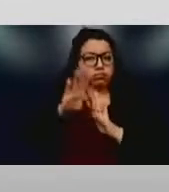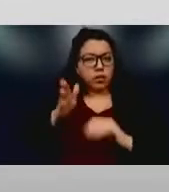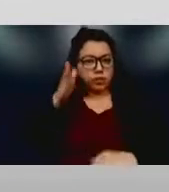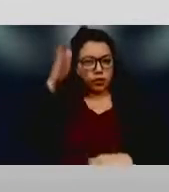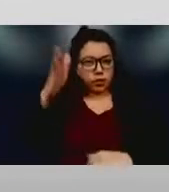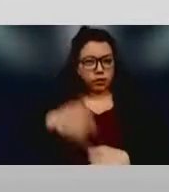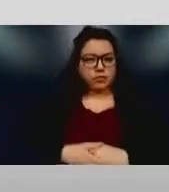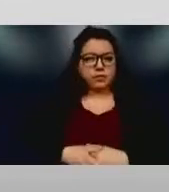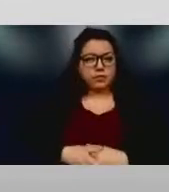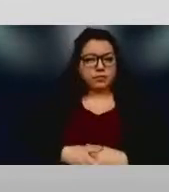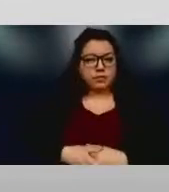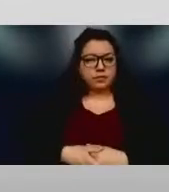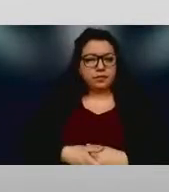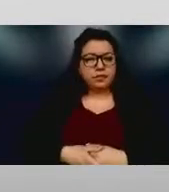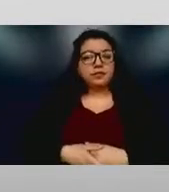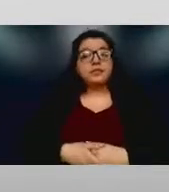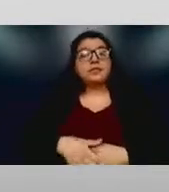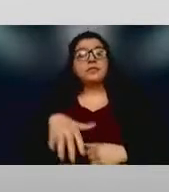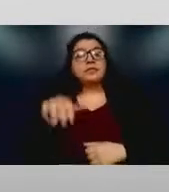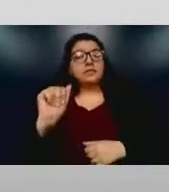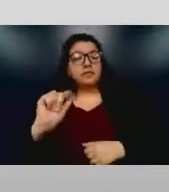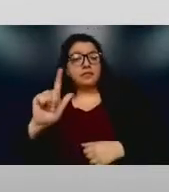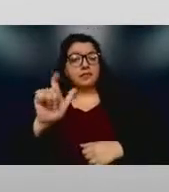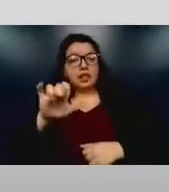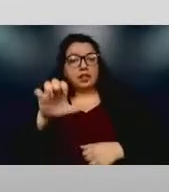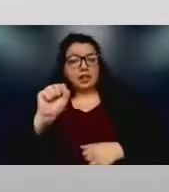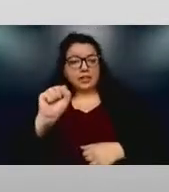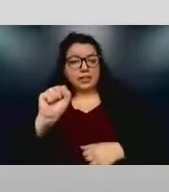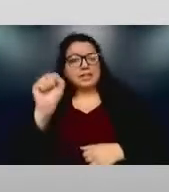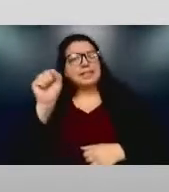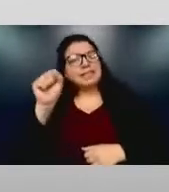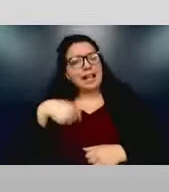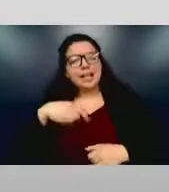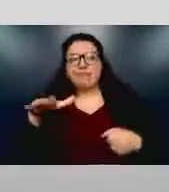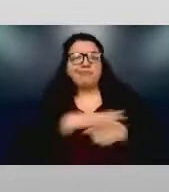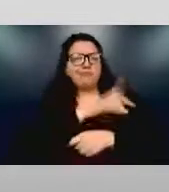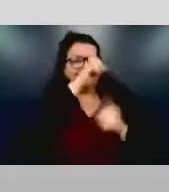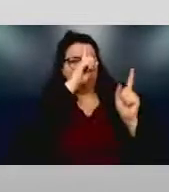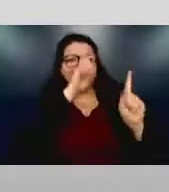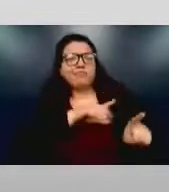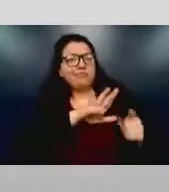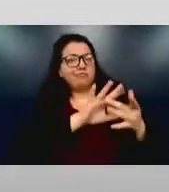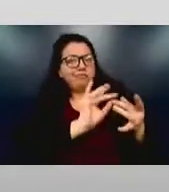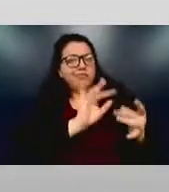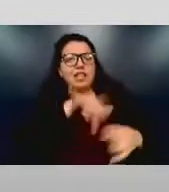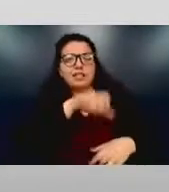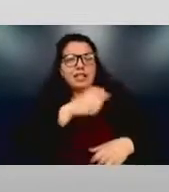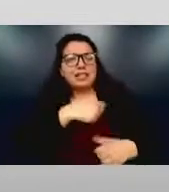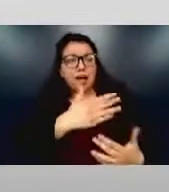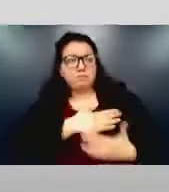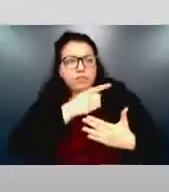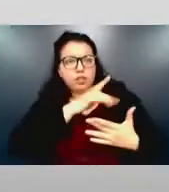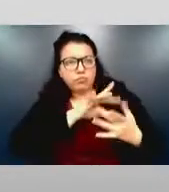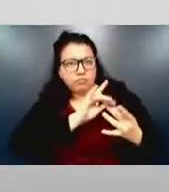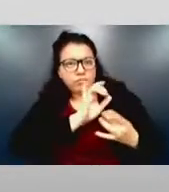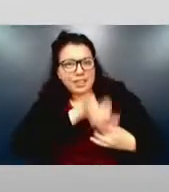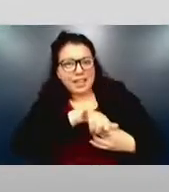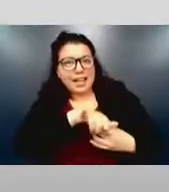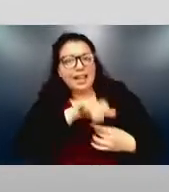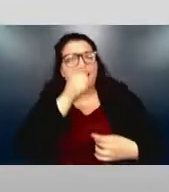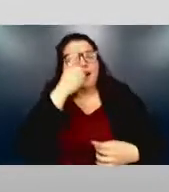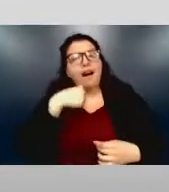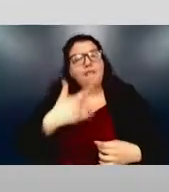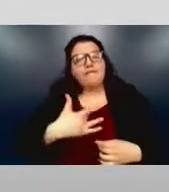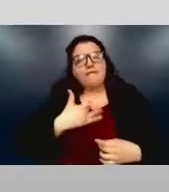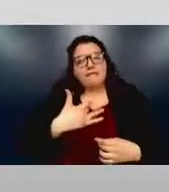This is Alexis. This definitely agree with all of that. I'm glad you said that because I feel like we keep having